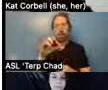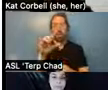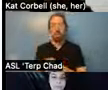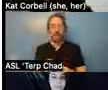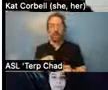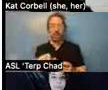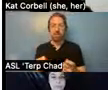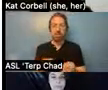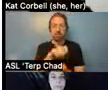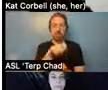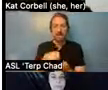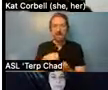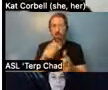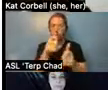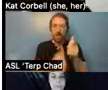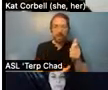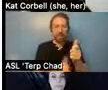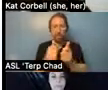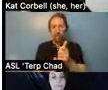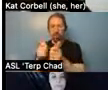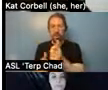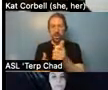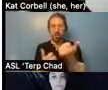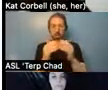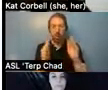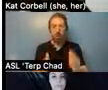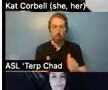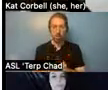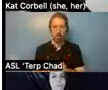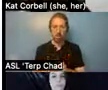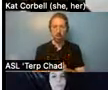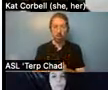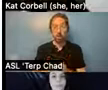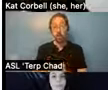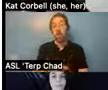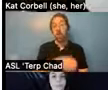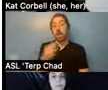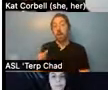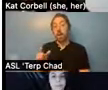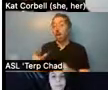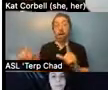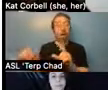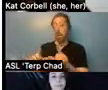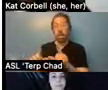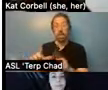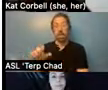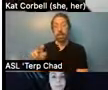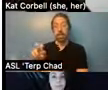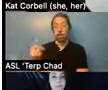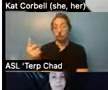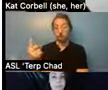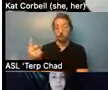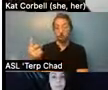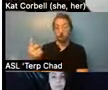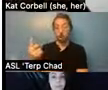unlicensed level one sites. They are what are considered permanent housing. They are, um, often